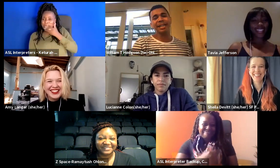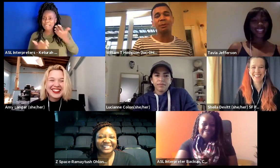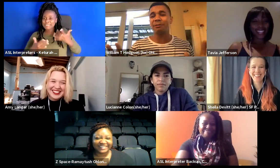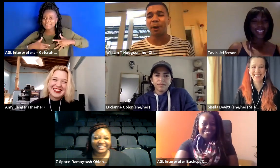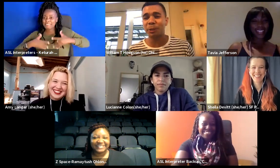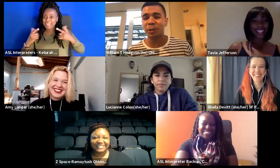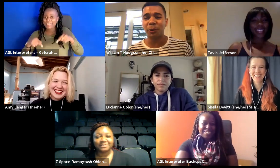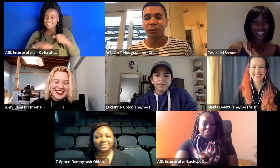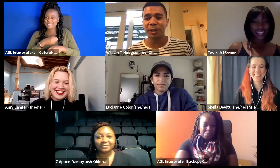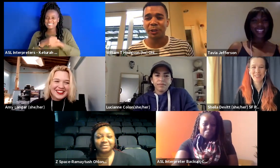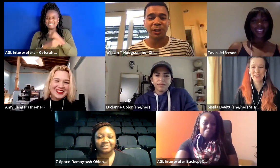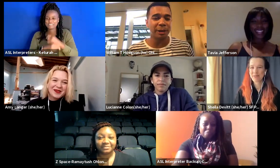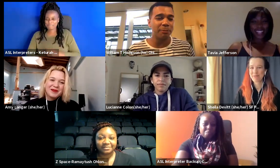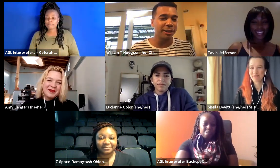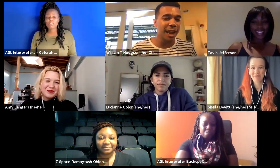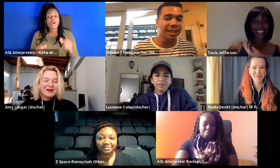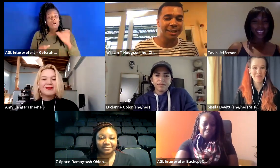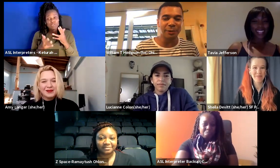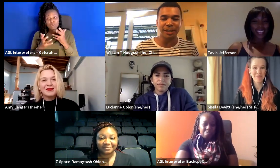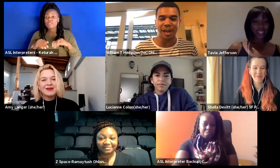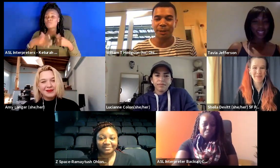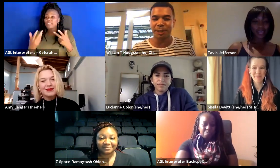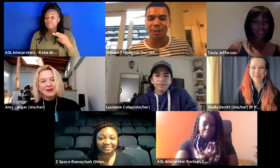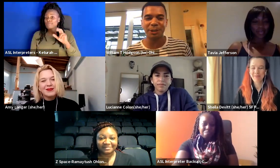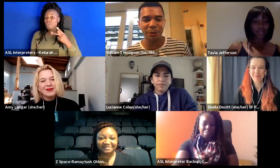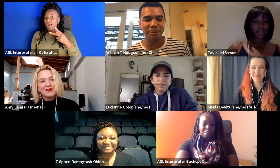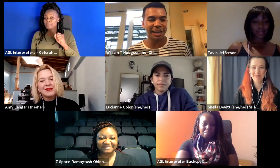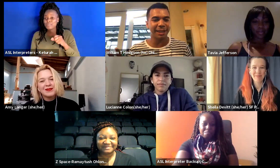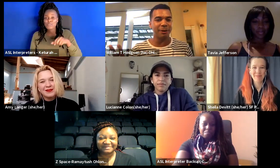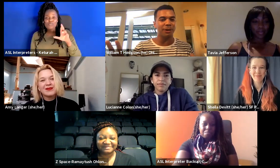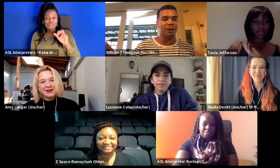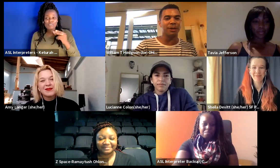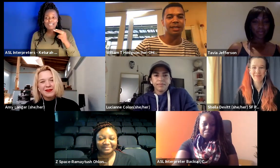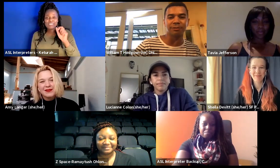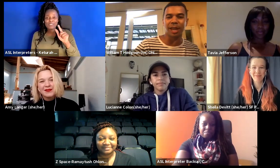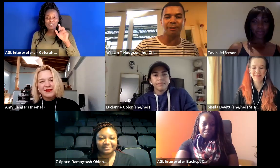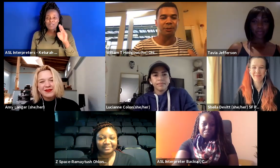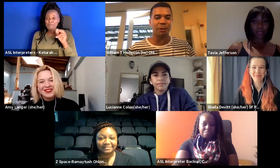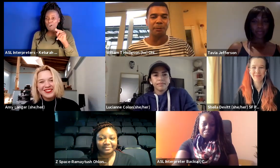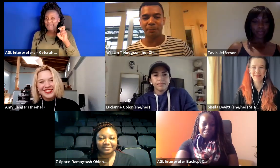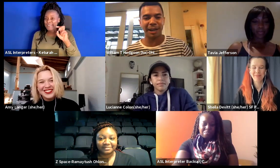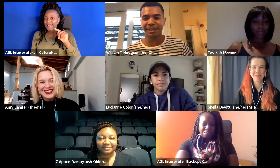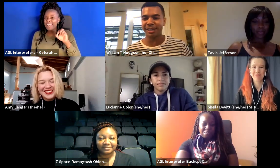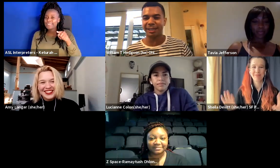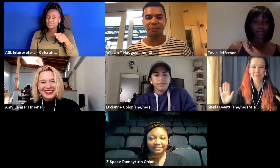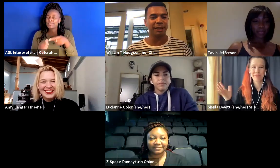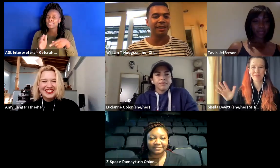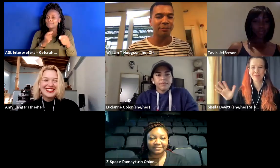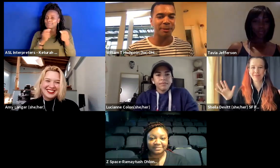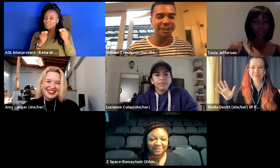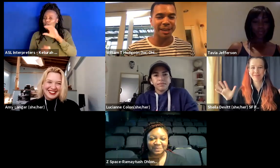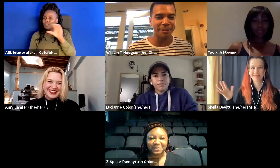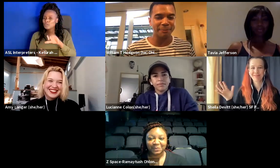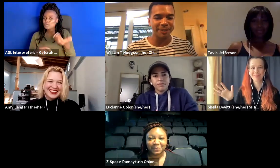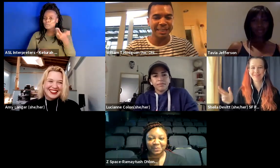And I just want to give props to Rachel Jacob Barnett, who is helping us with Zoom back there. We don't always give love to the people behind the scenes, but